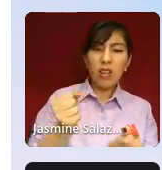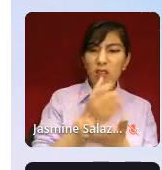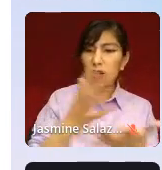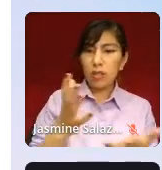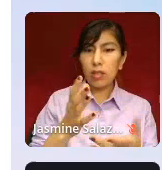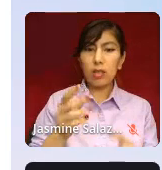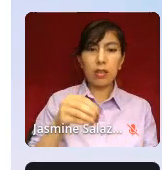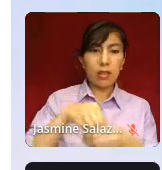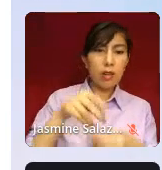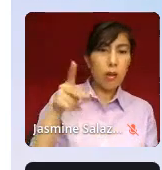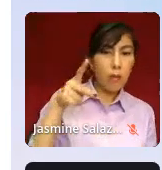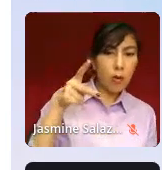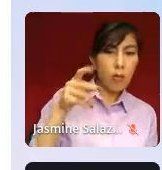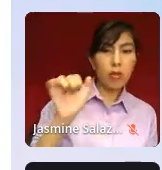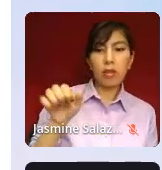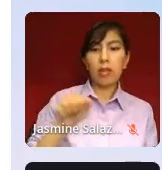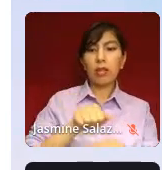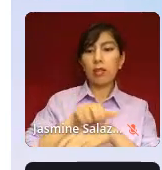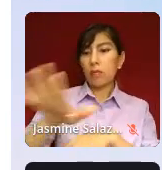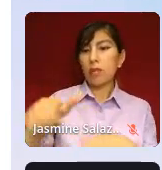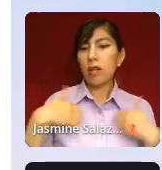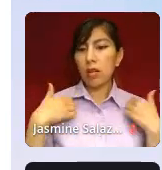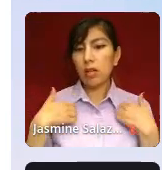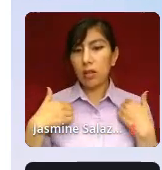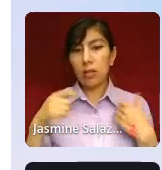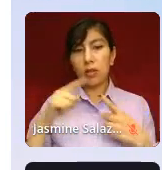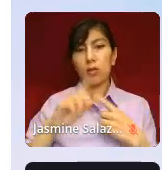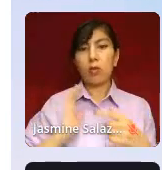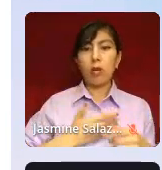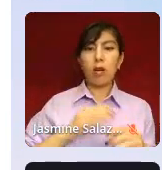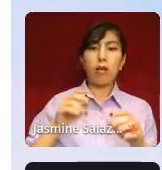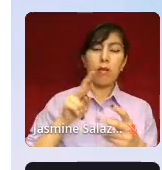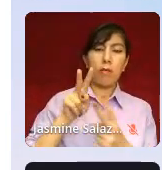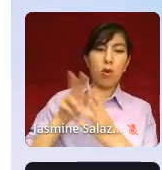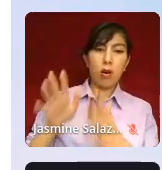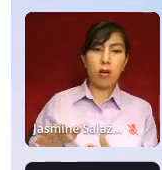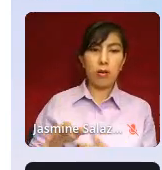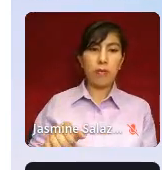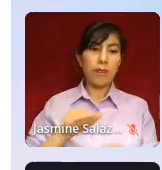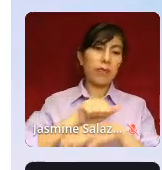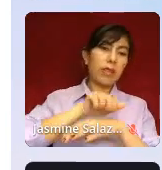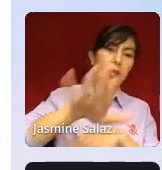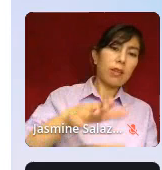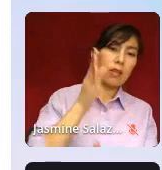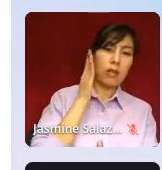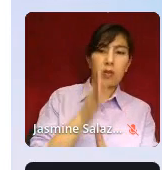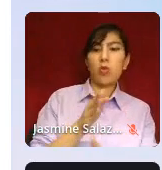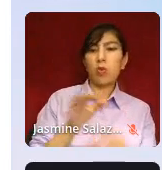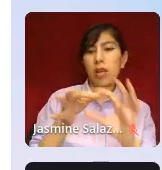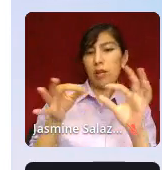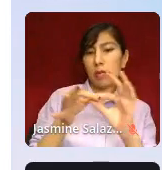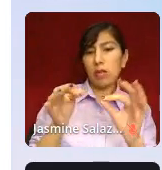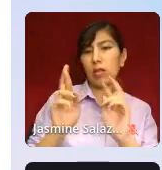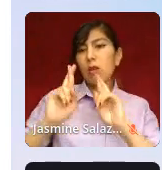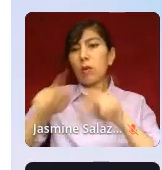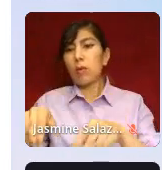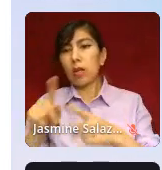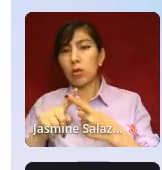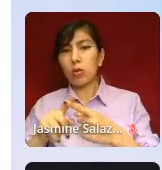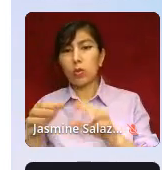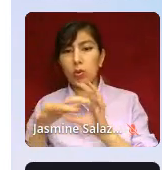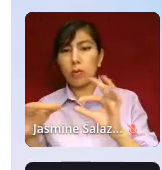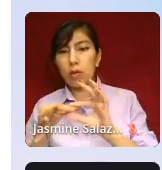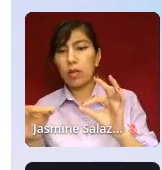purple, like submitting your address to the intact partners, sending a couple of direct messages and replying to those messages,